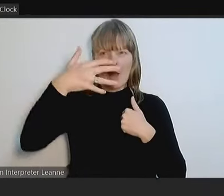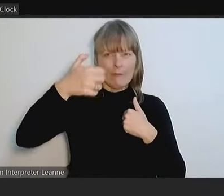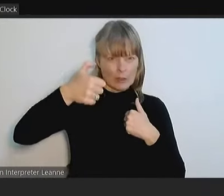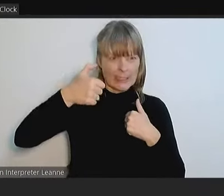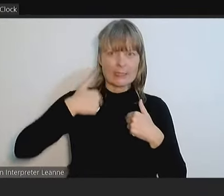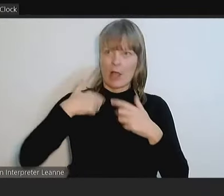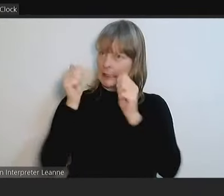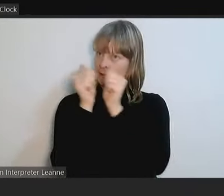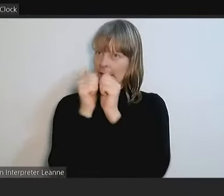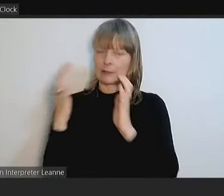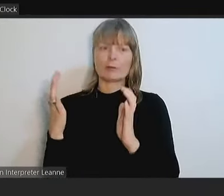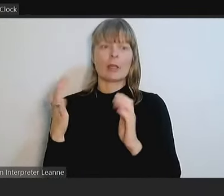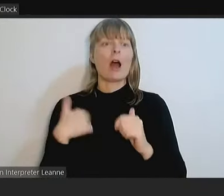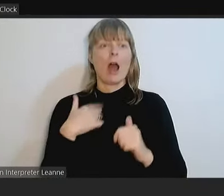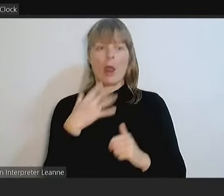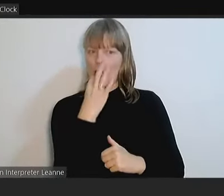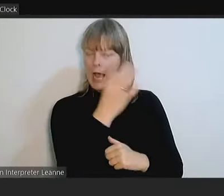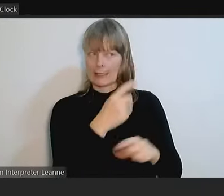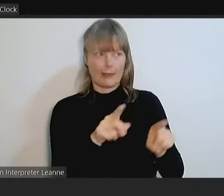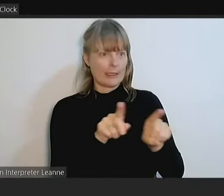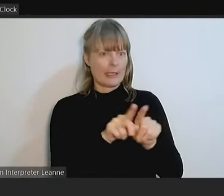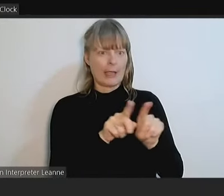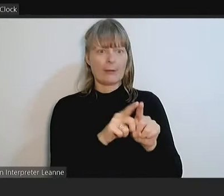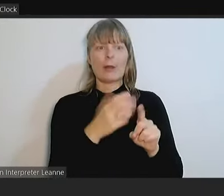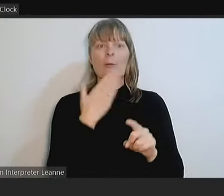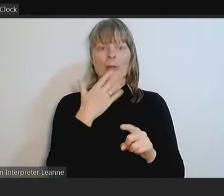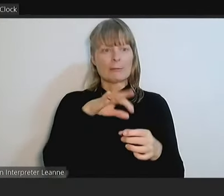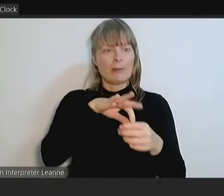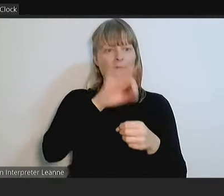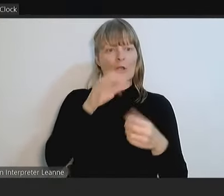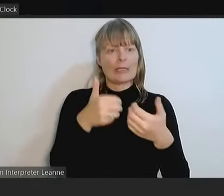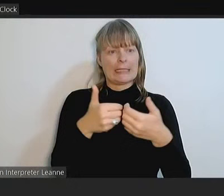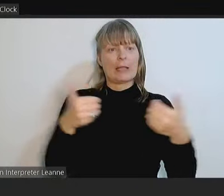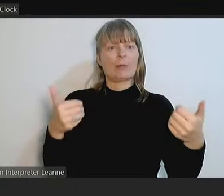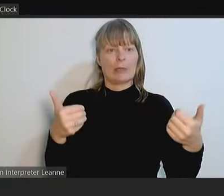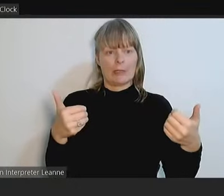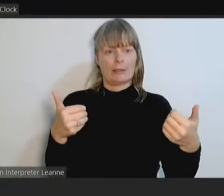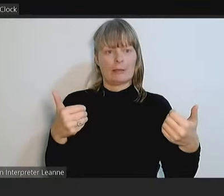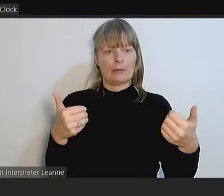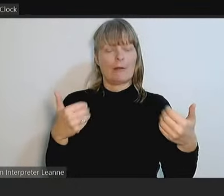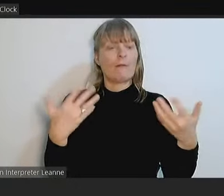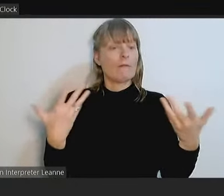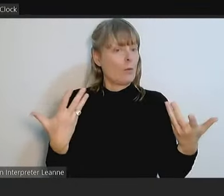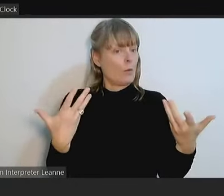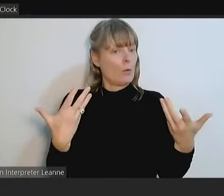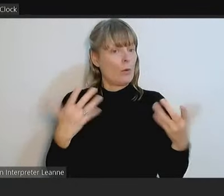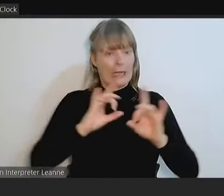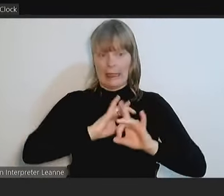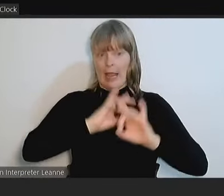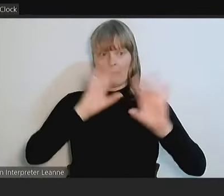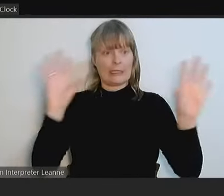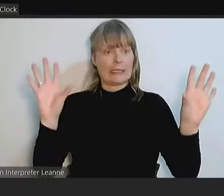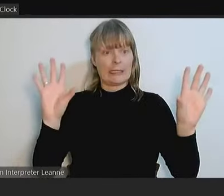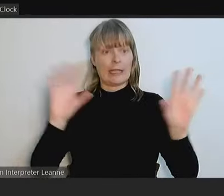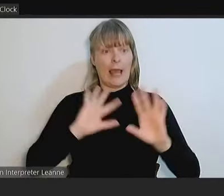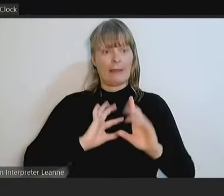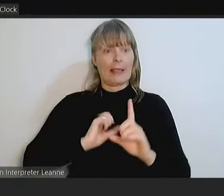um, I'll ask equally that they be voted on separately. Thank you. Just for the purposes of clarity in terms of the impact that would have.